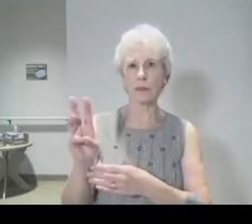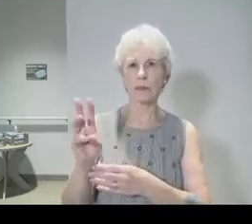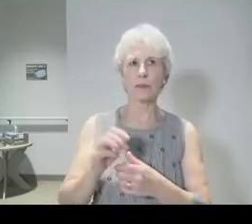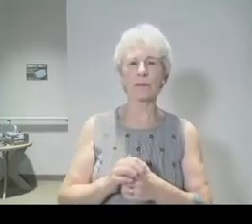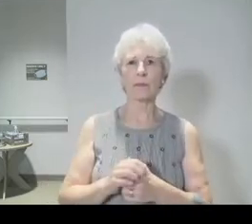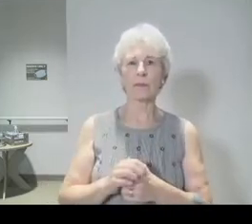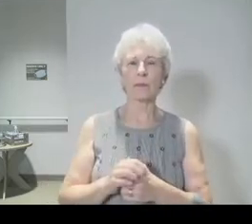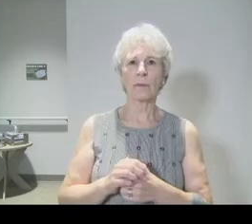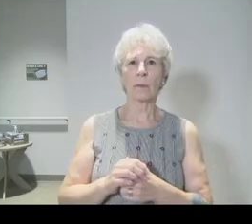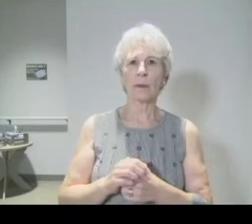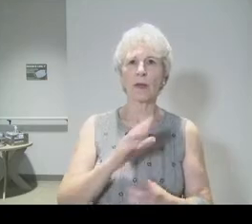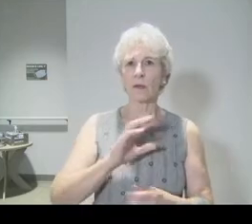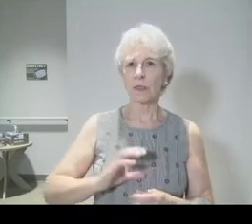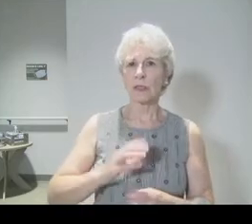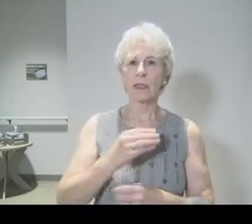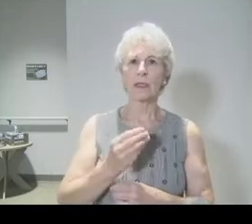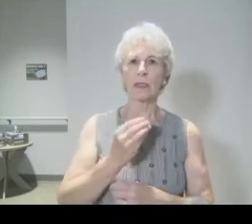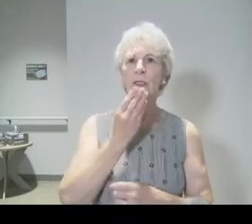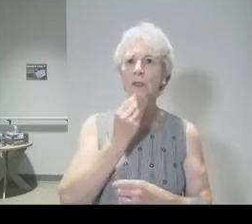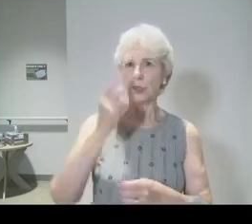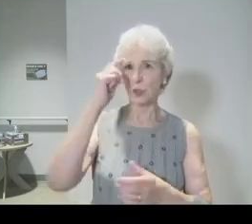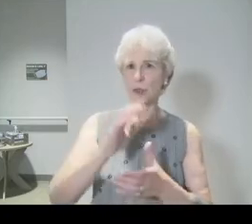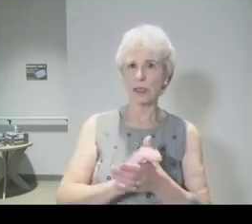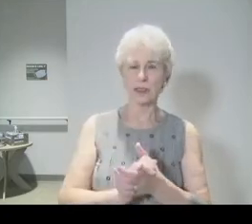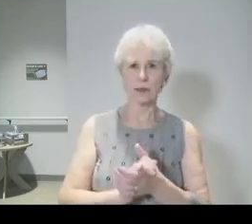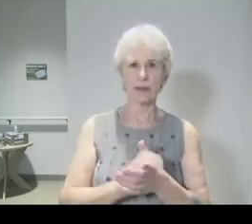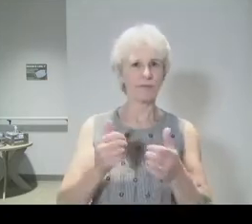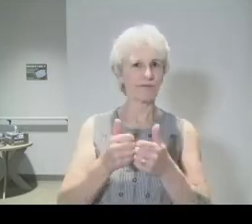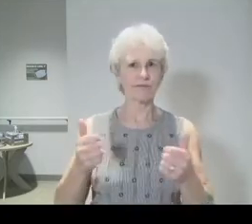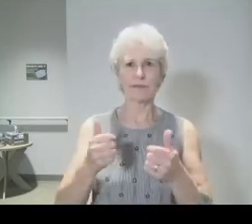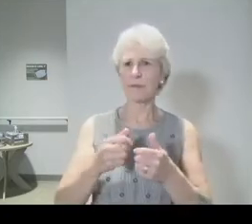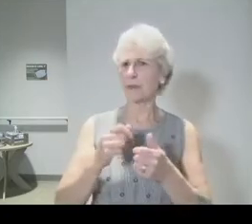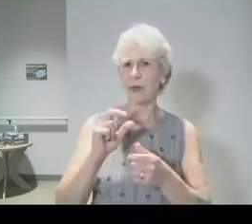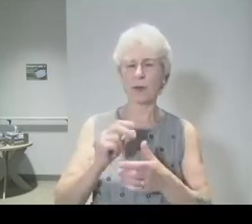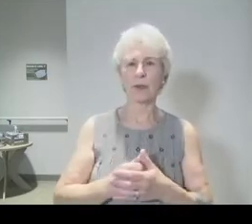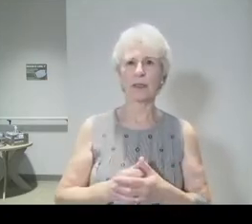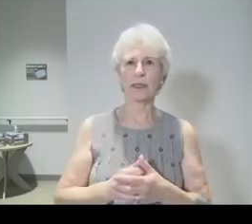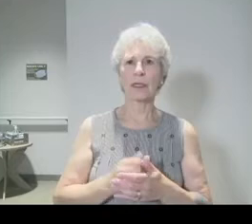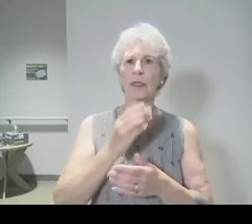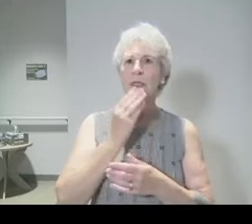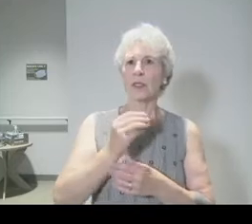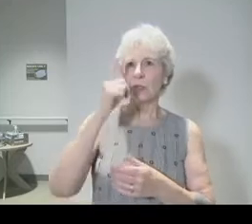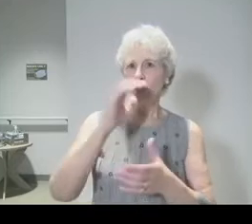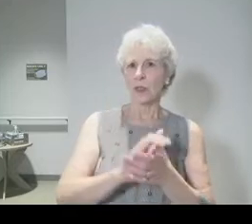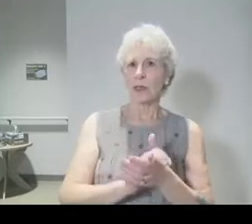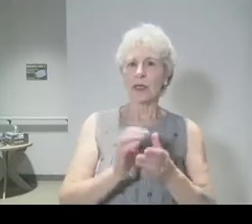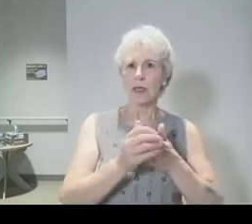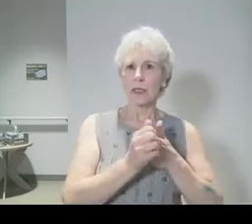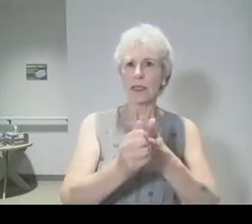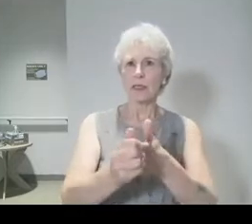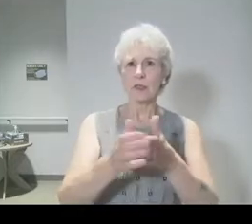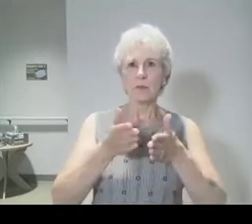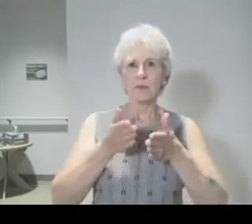that Christianity and Judaism are virtually inseparable. Judaism leads you down a